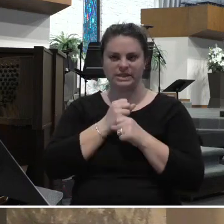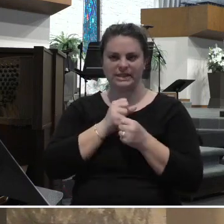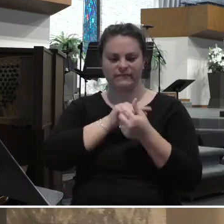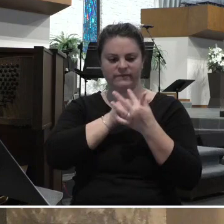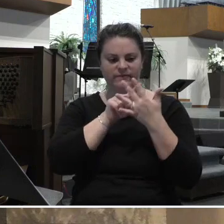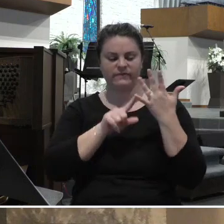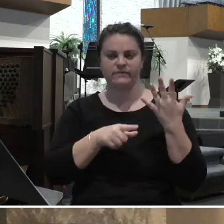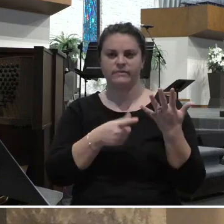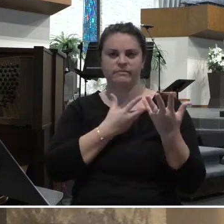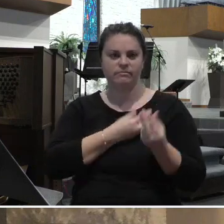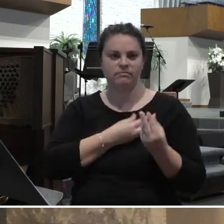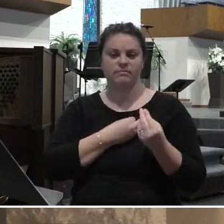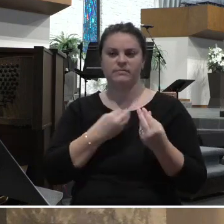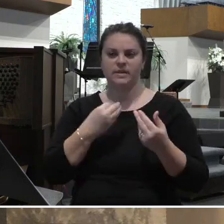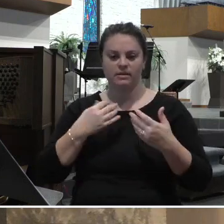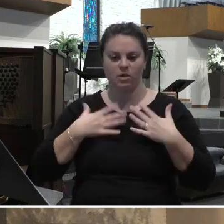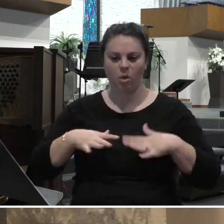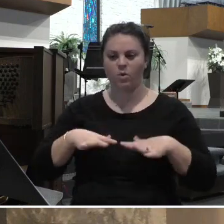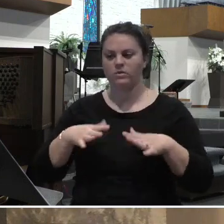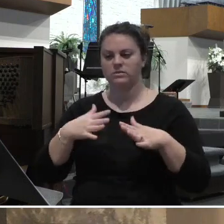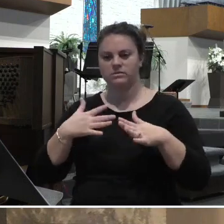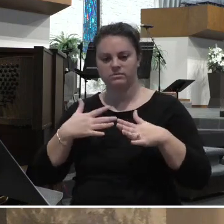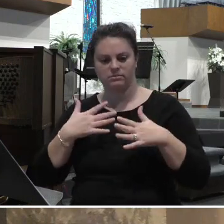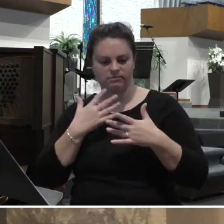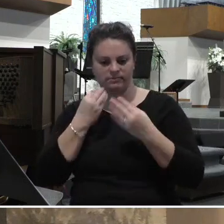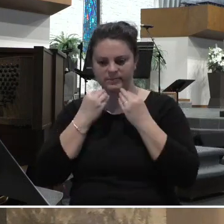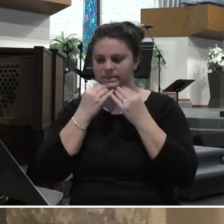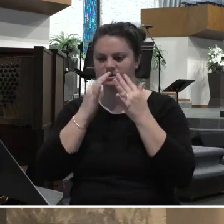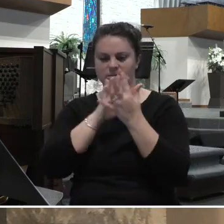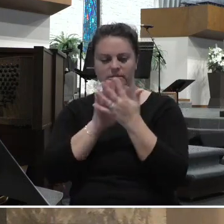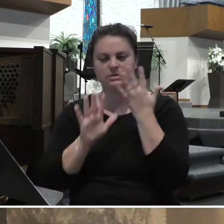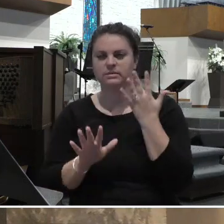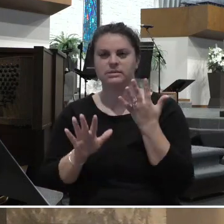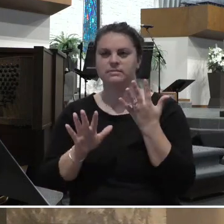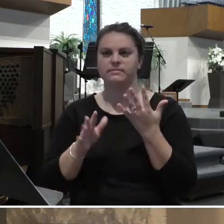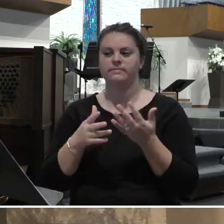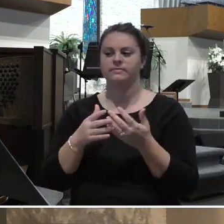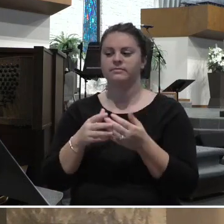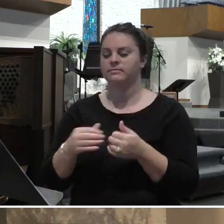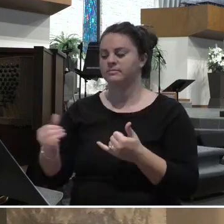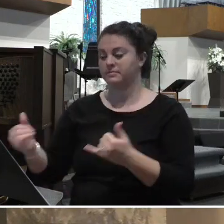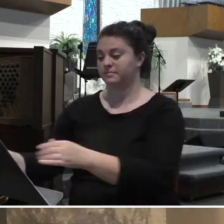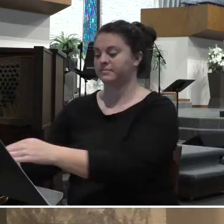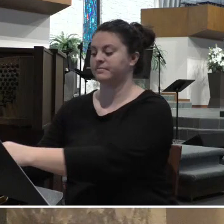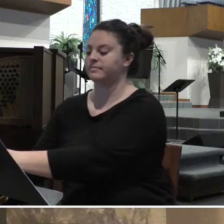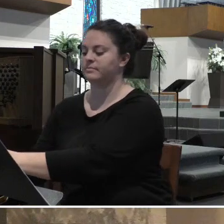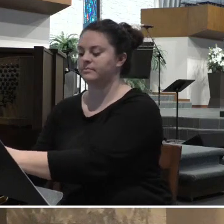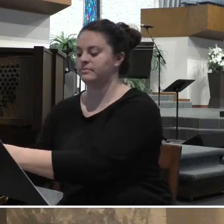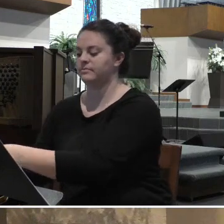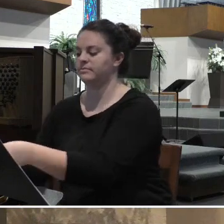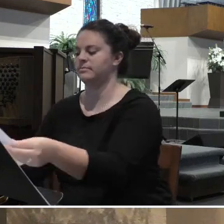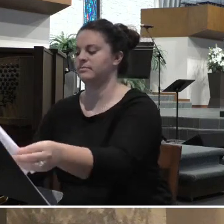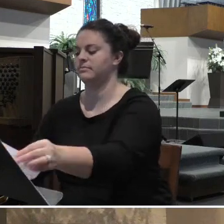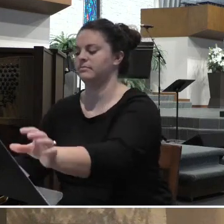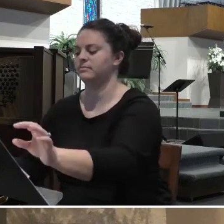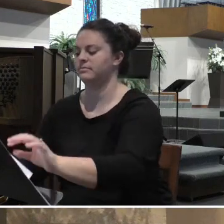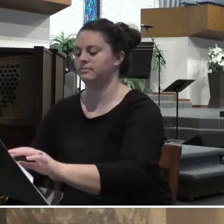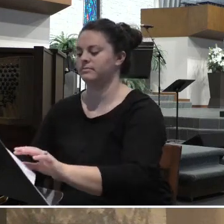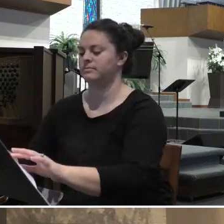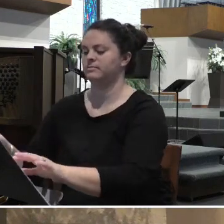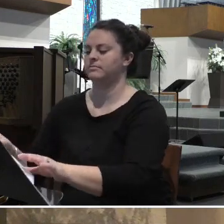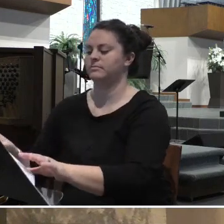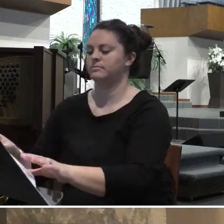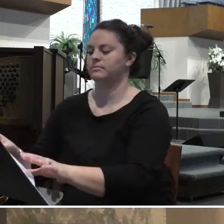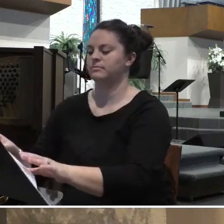Amy Jill Levine, she's a Jewish Christian scholar, and this is what she says of this parable. Jesus is neither a Marxist